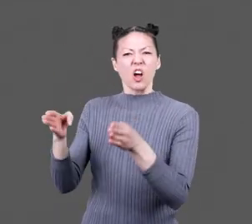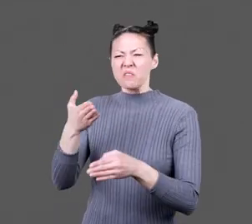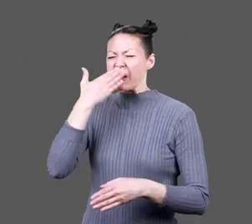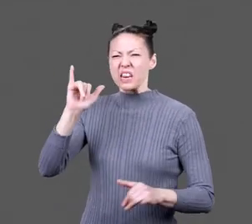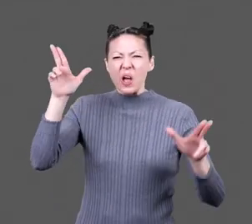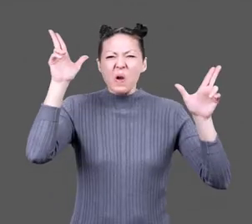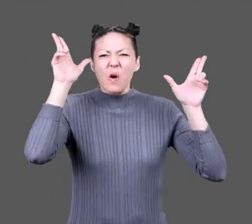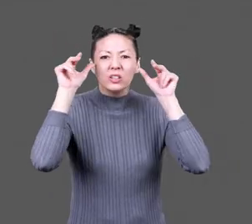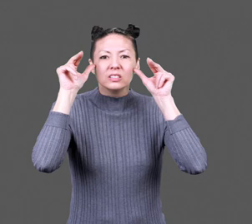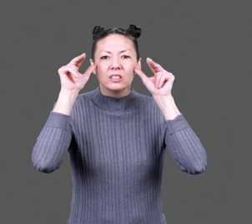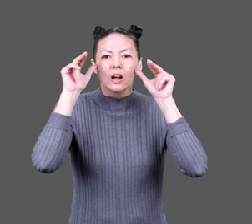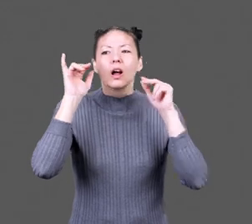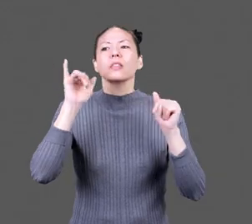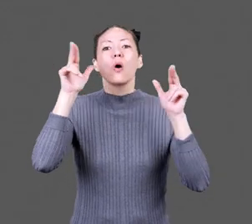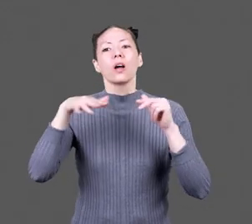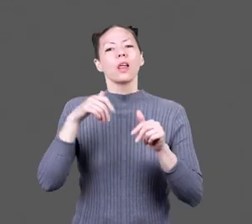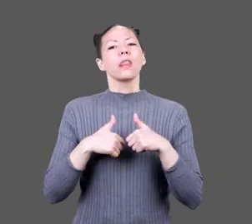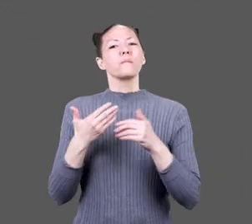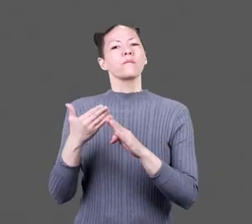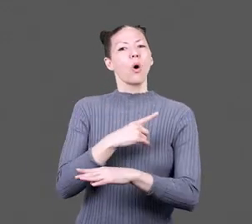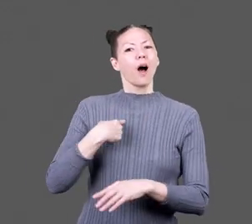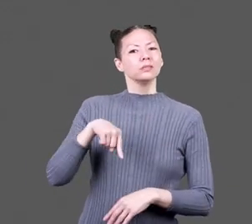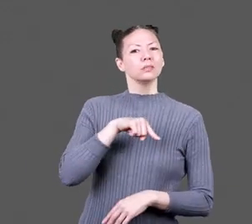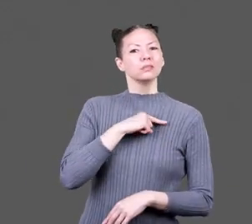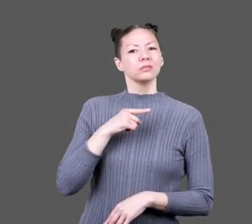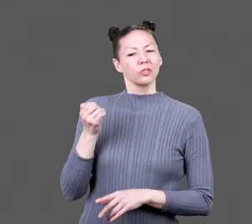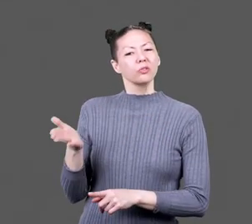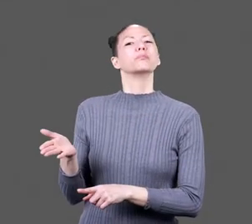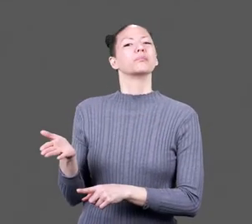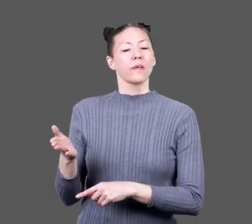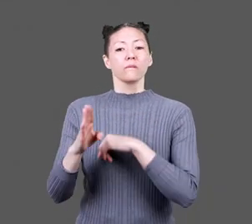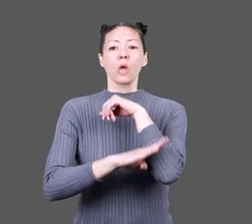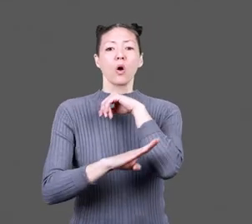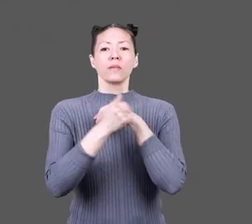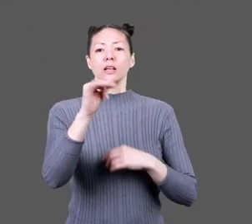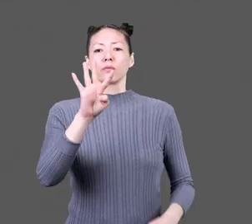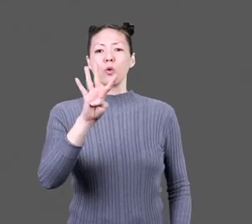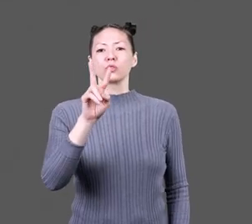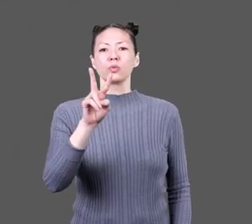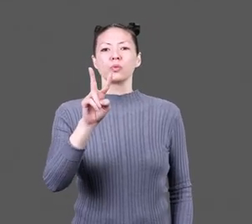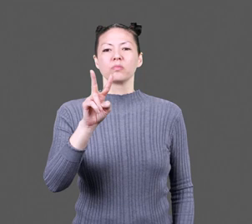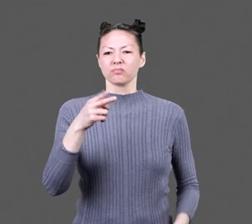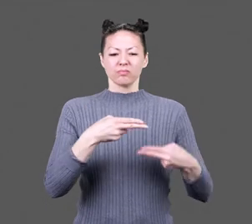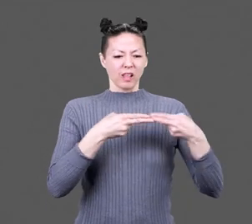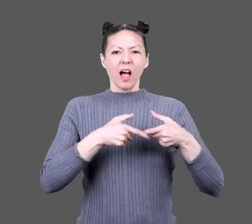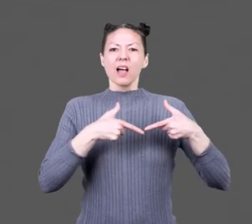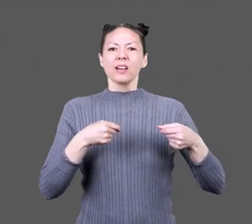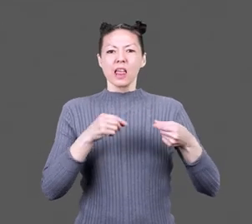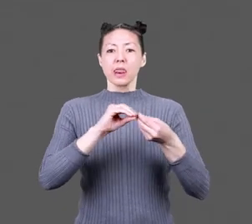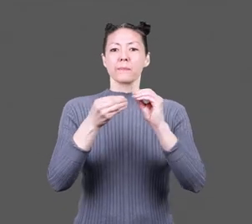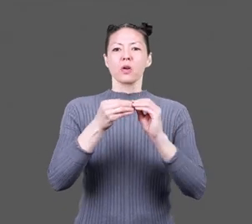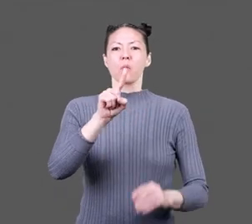stall that still smelled like the horse that lived there before us. In the fall of 1942, they gave us